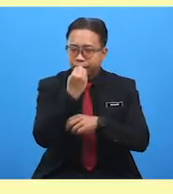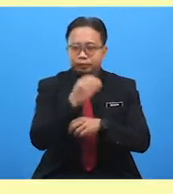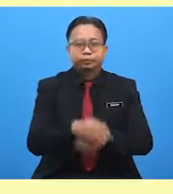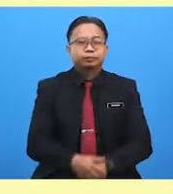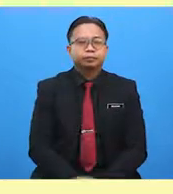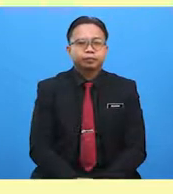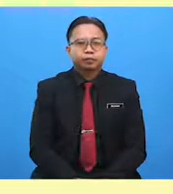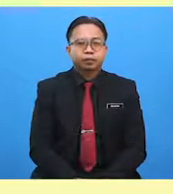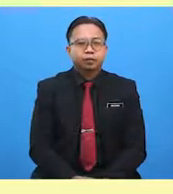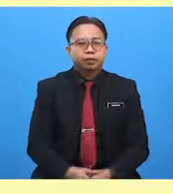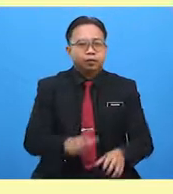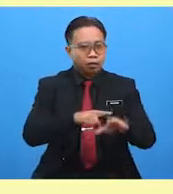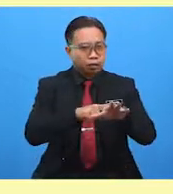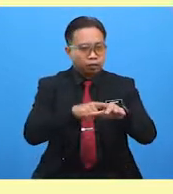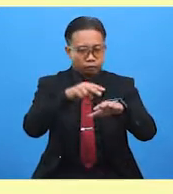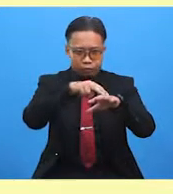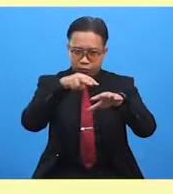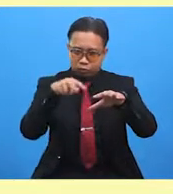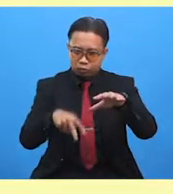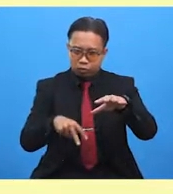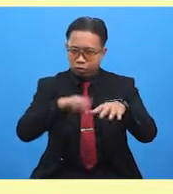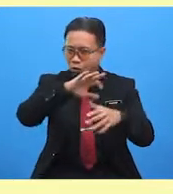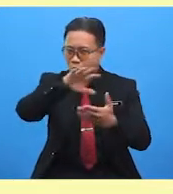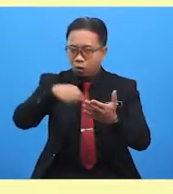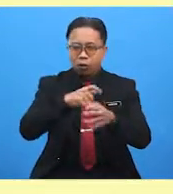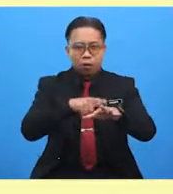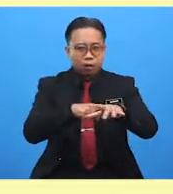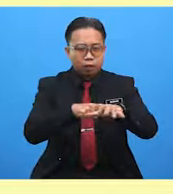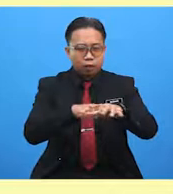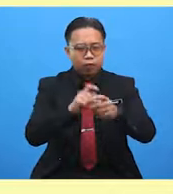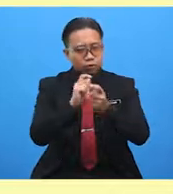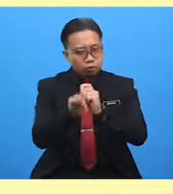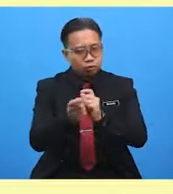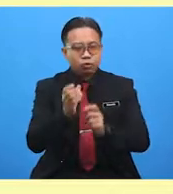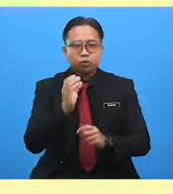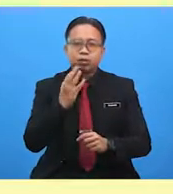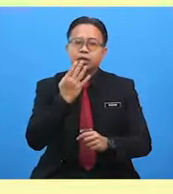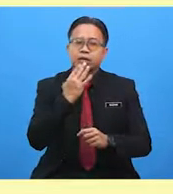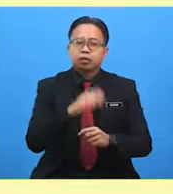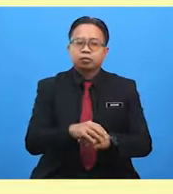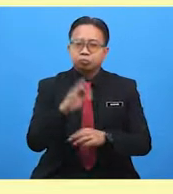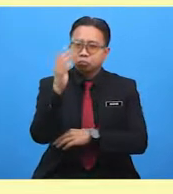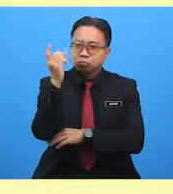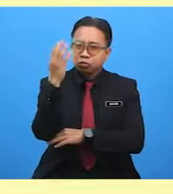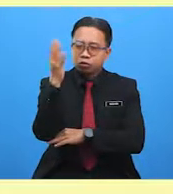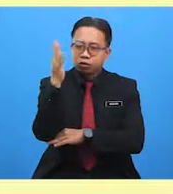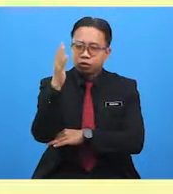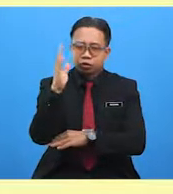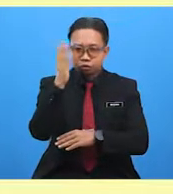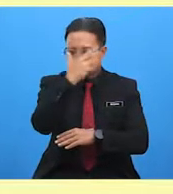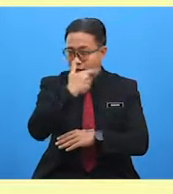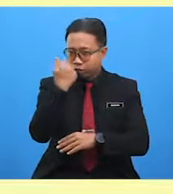And leaves fall. All the leaves are changing colour and the trees look so beautiful.